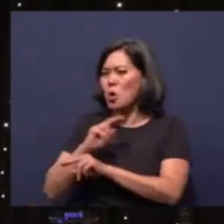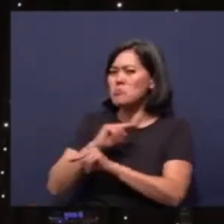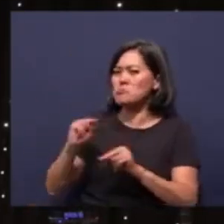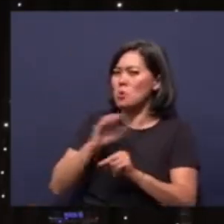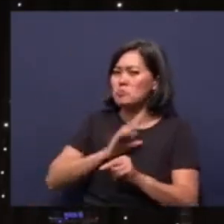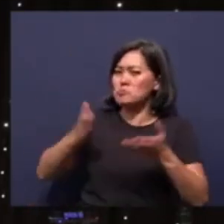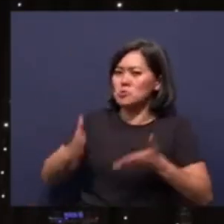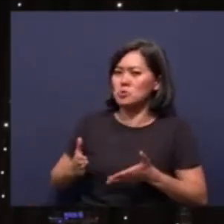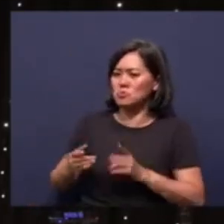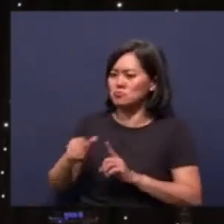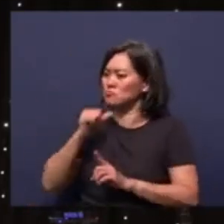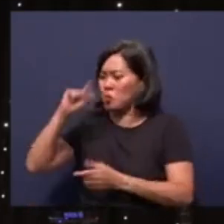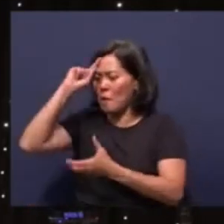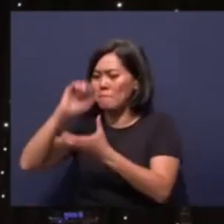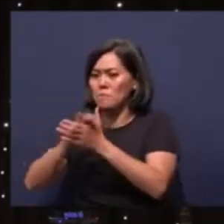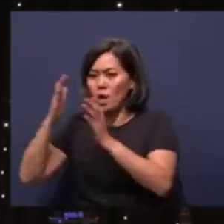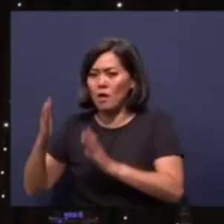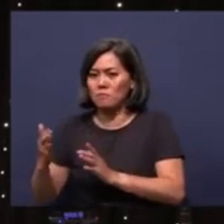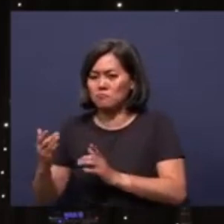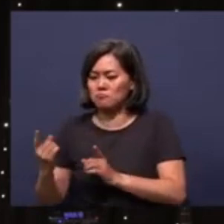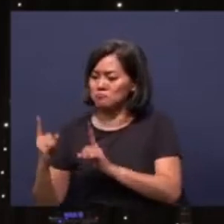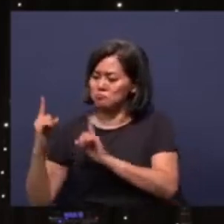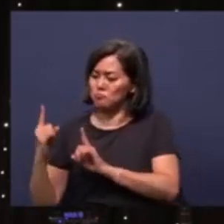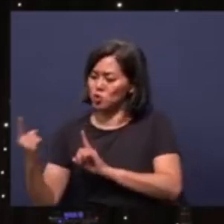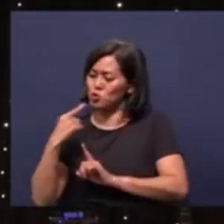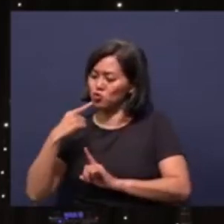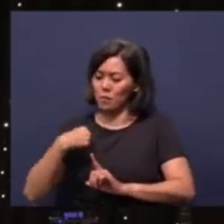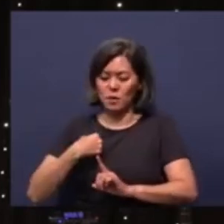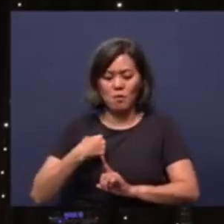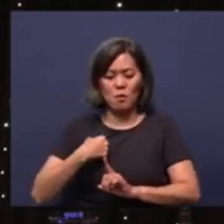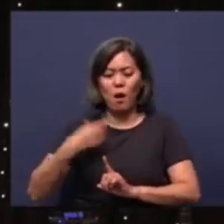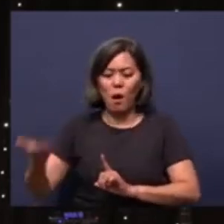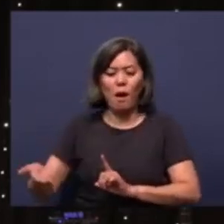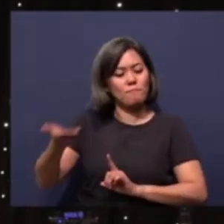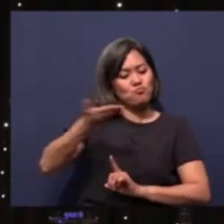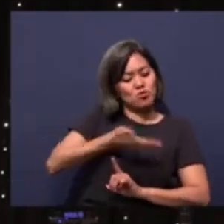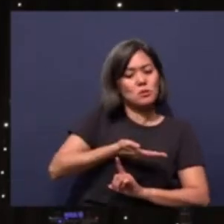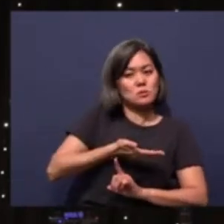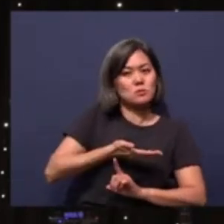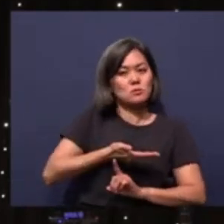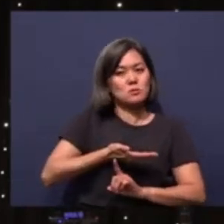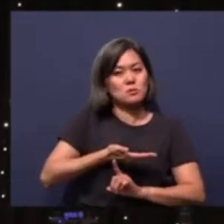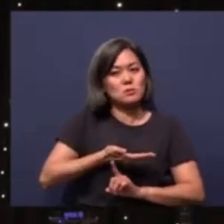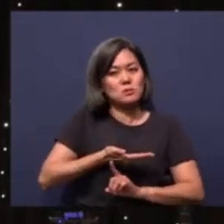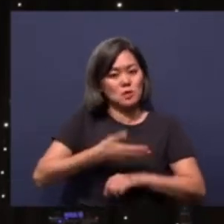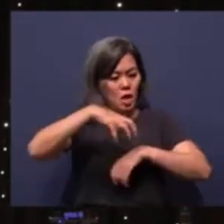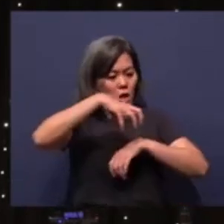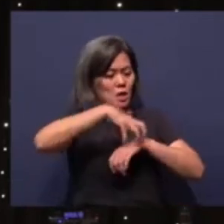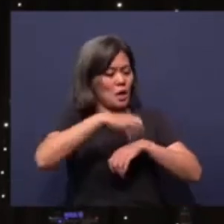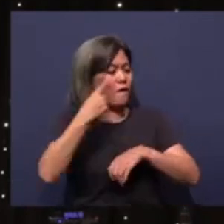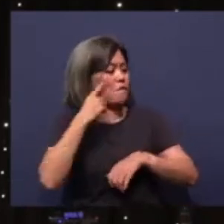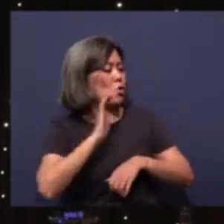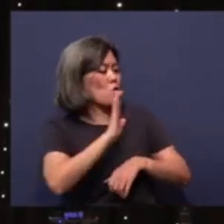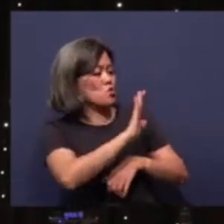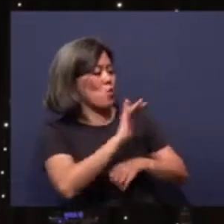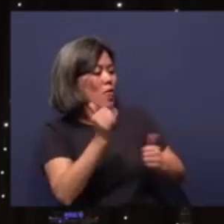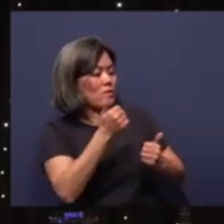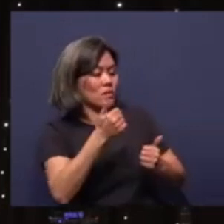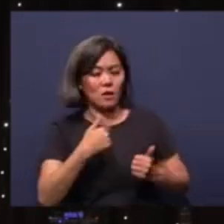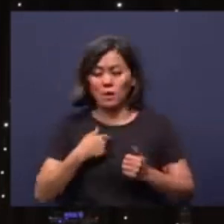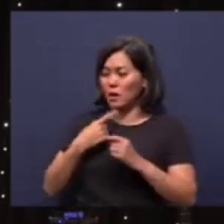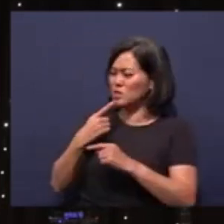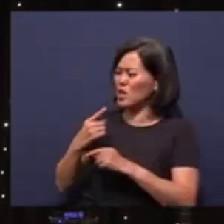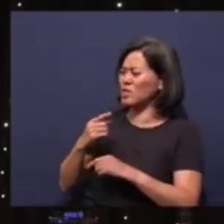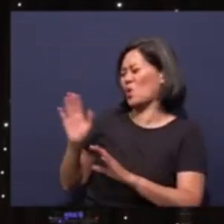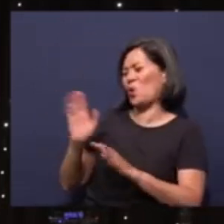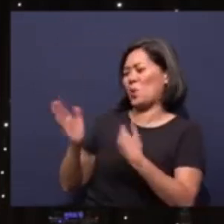She's not a believer. She told me, I will bring a cake for your anniversary. Then I said, no